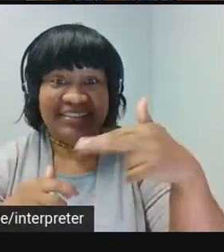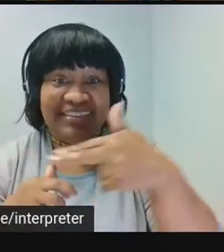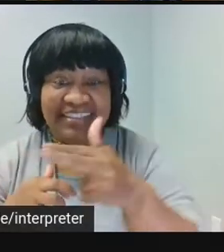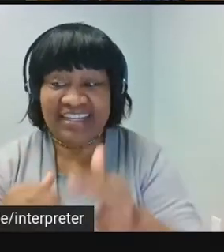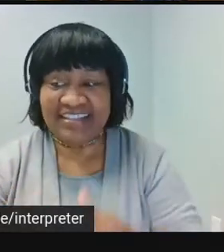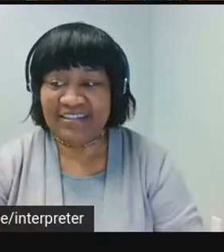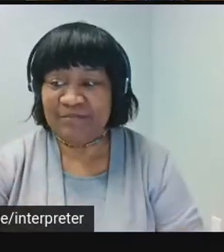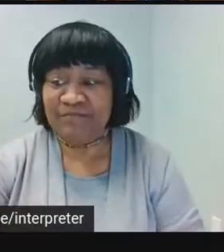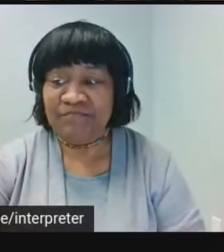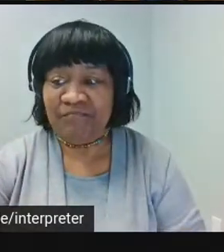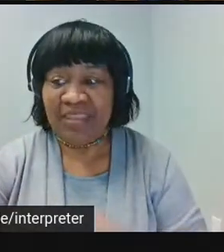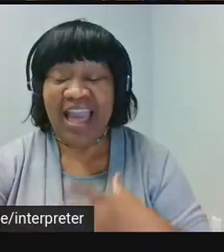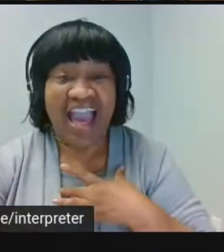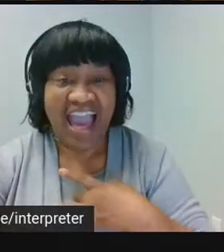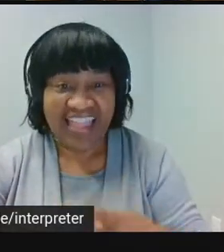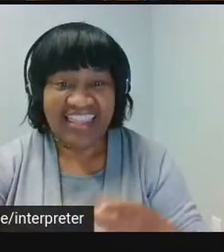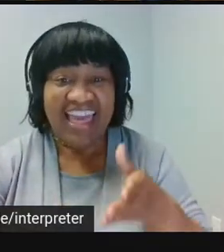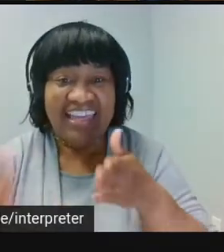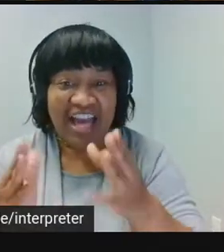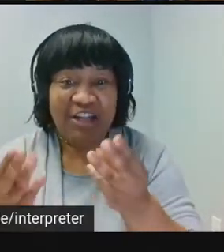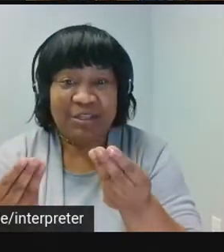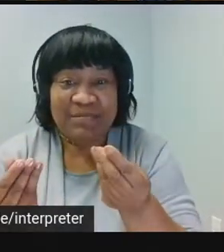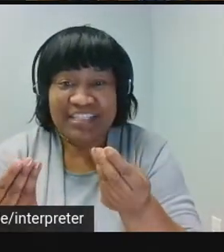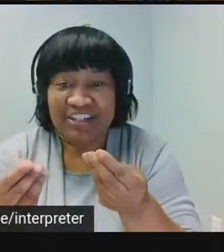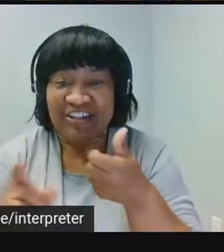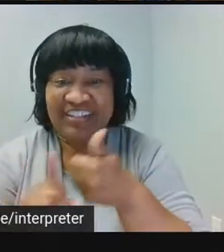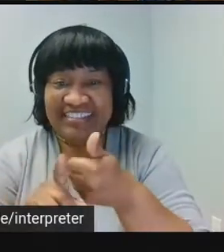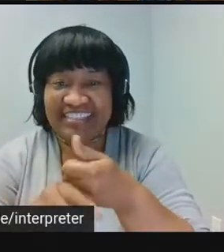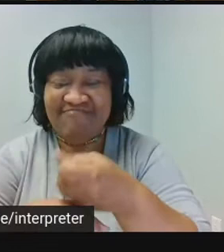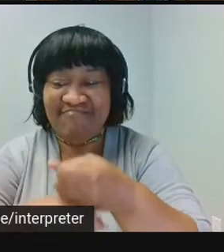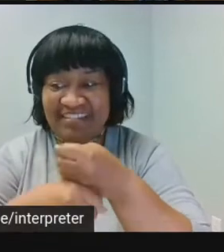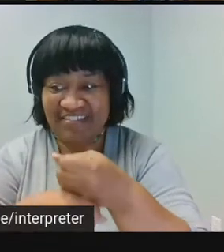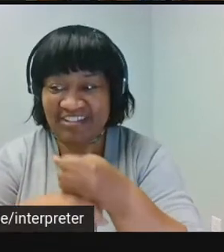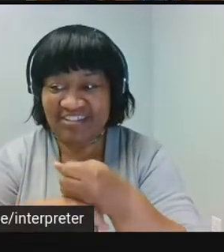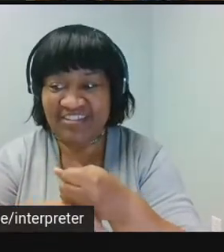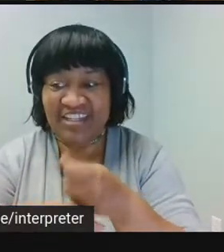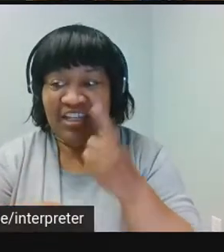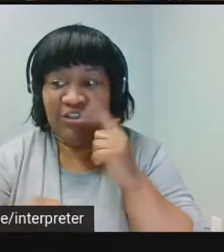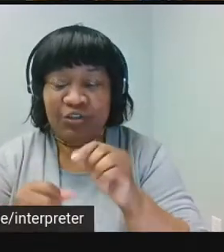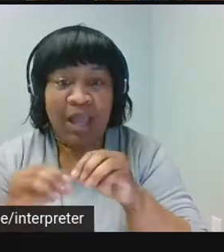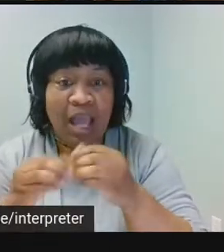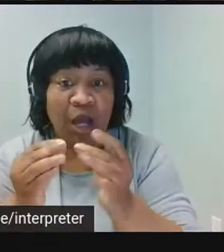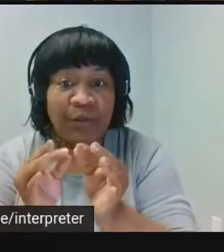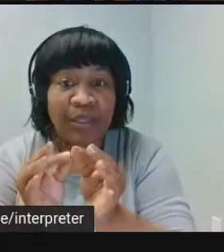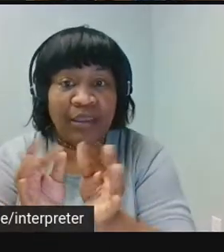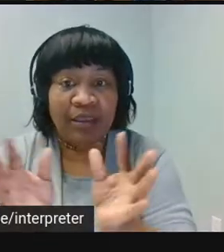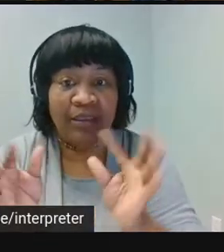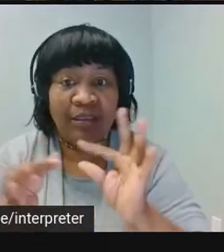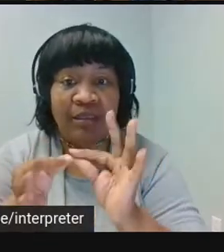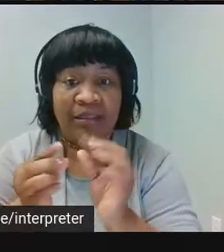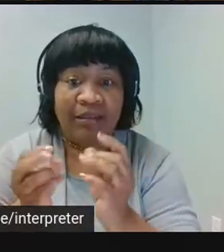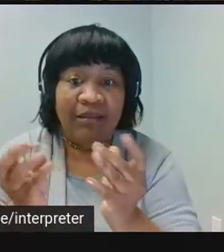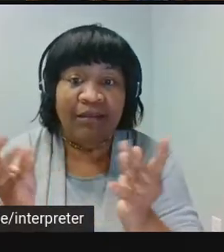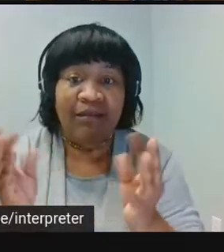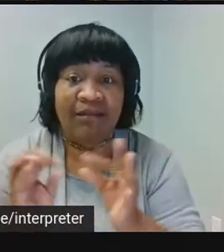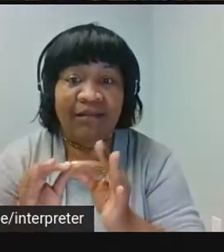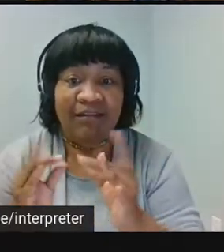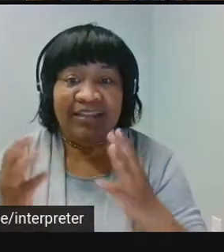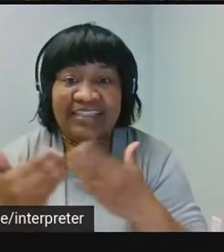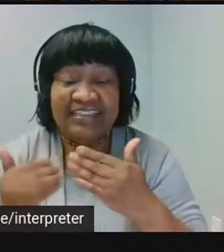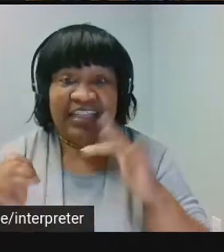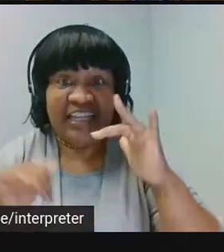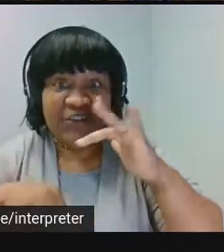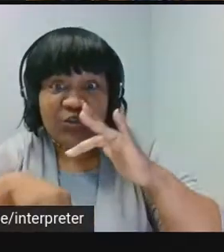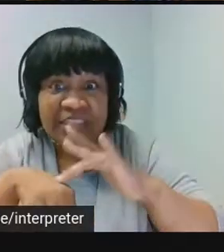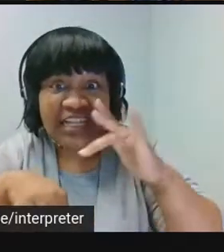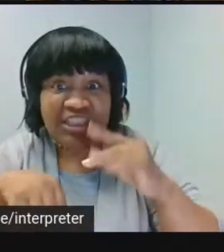I like even the way that the material is physically manufactured to unravel and separate with ease. You sort of touch it